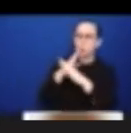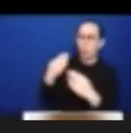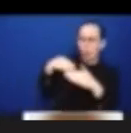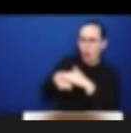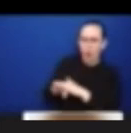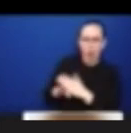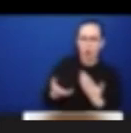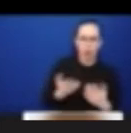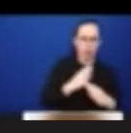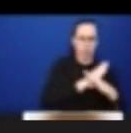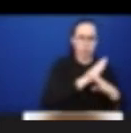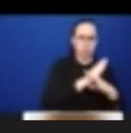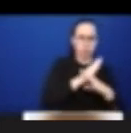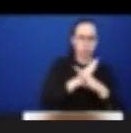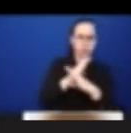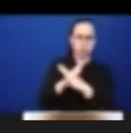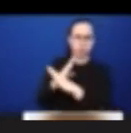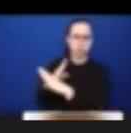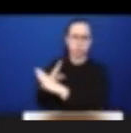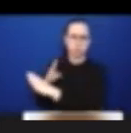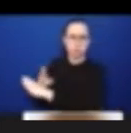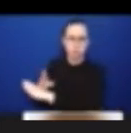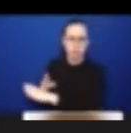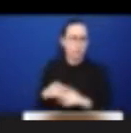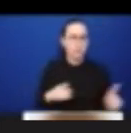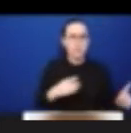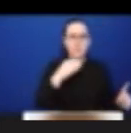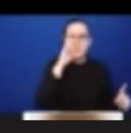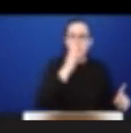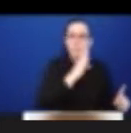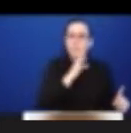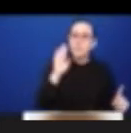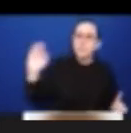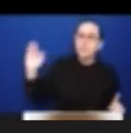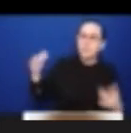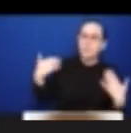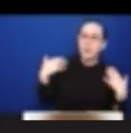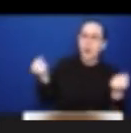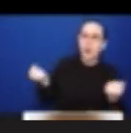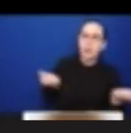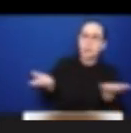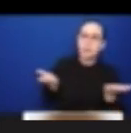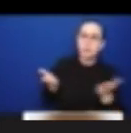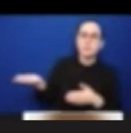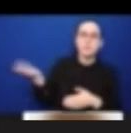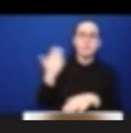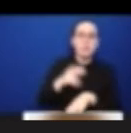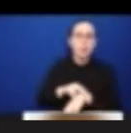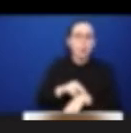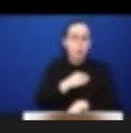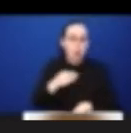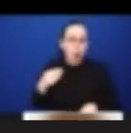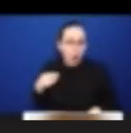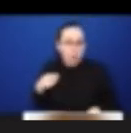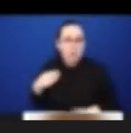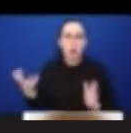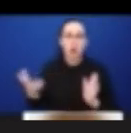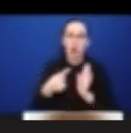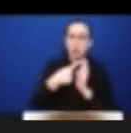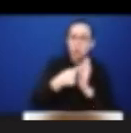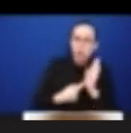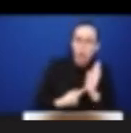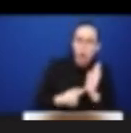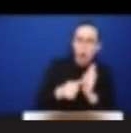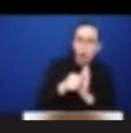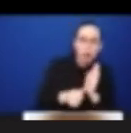healthcare services like general physicians, referral appointments, referral surgeries. And for denials, we